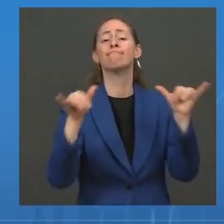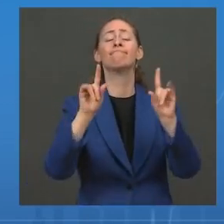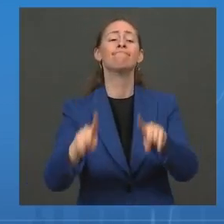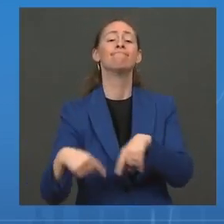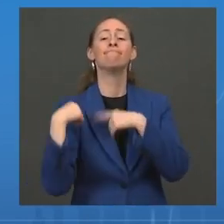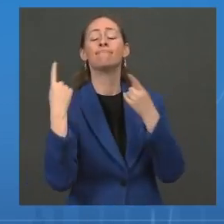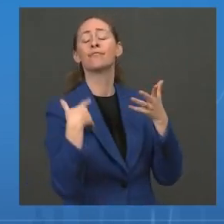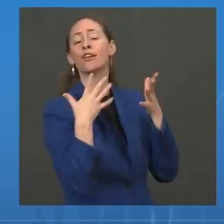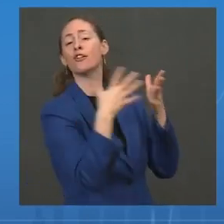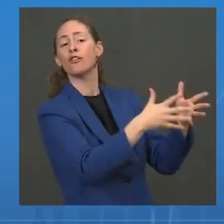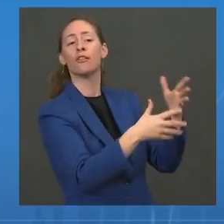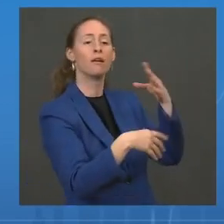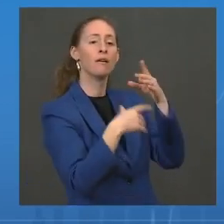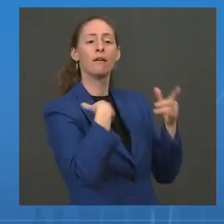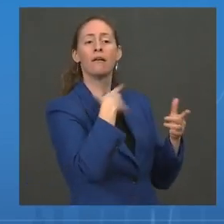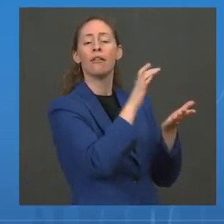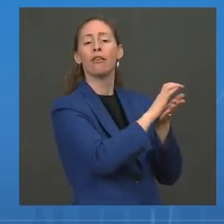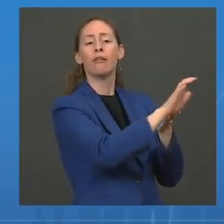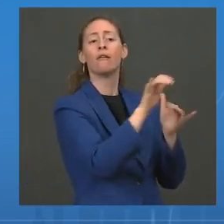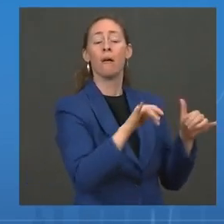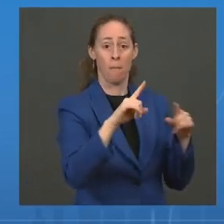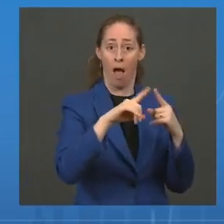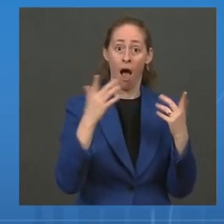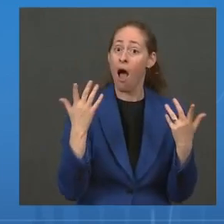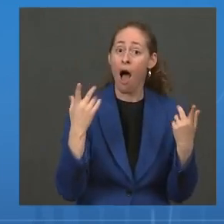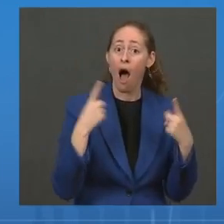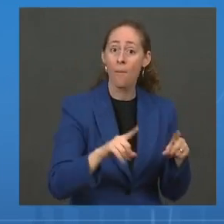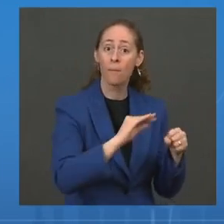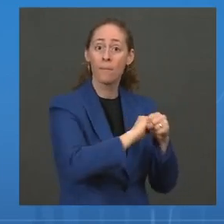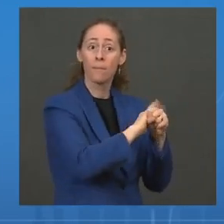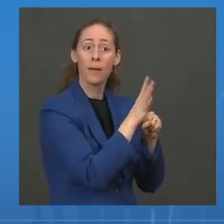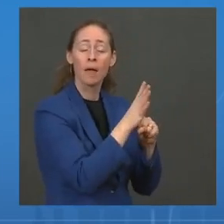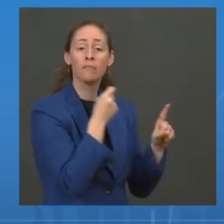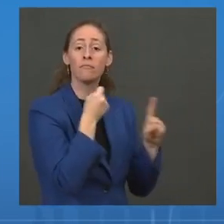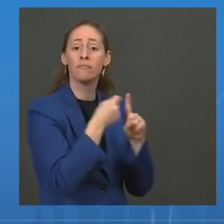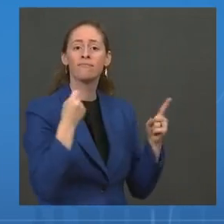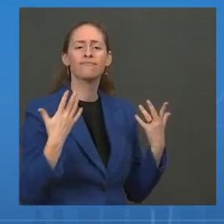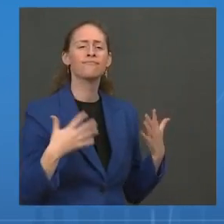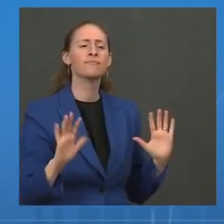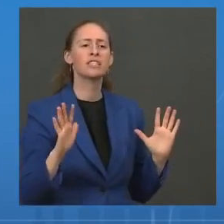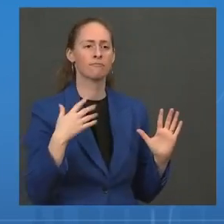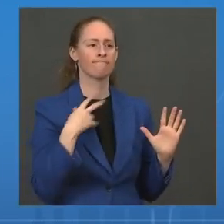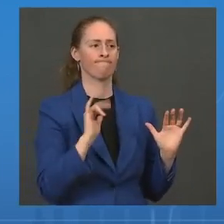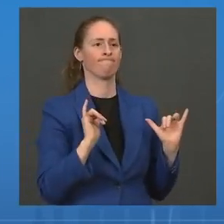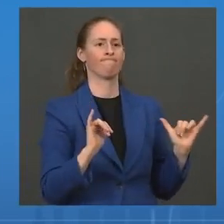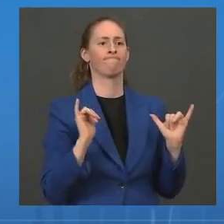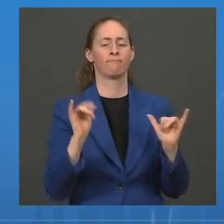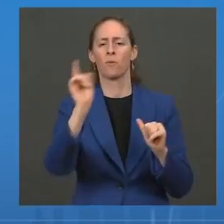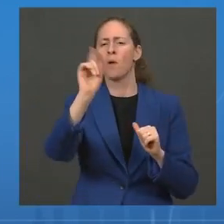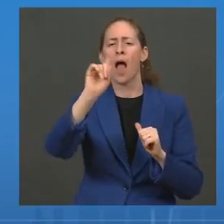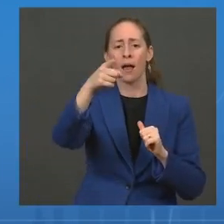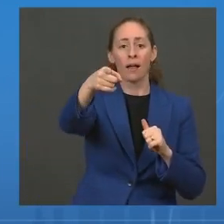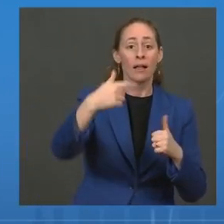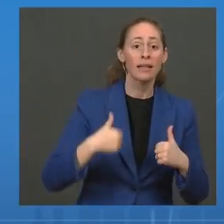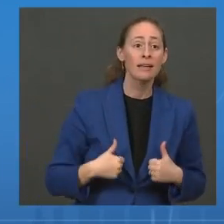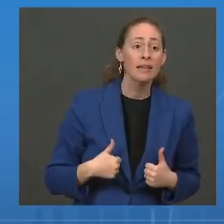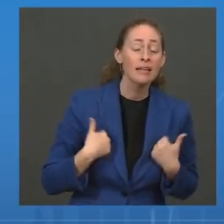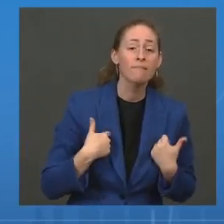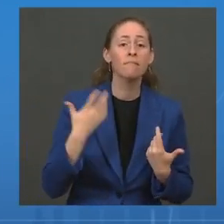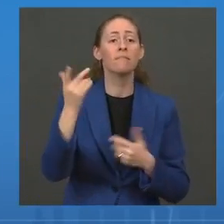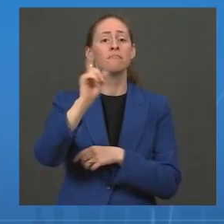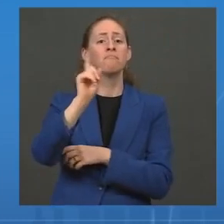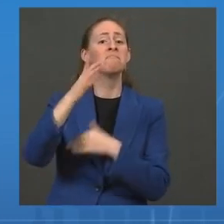COVID-19 made it clear that in this country, a person's zip code is a stronger driver of their health than their genetic code.